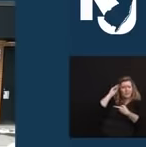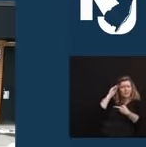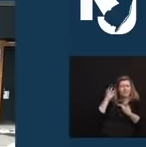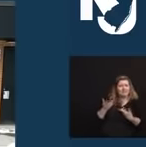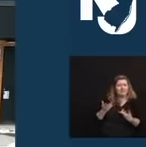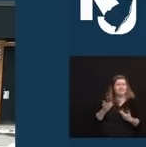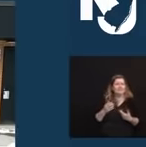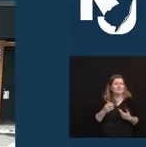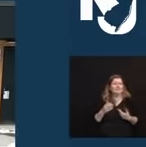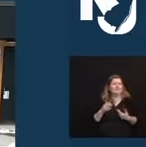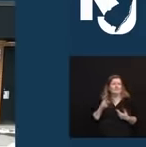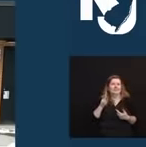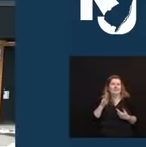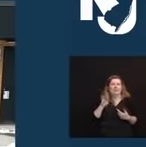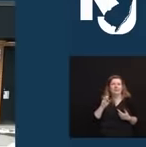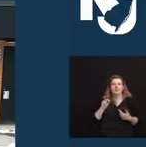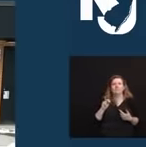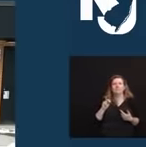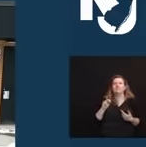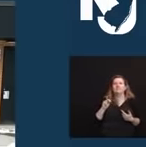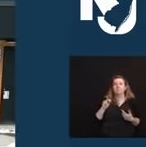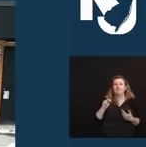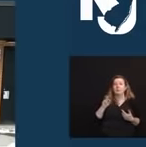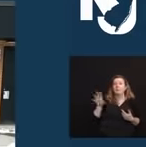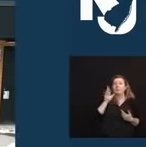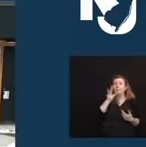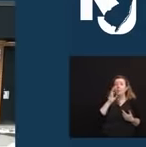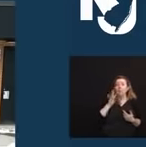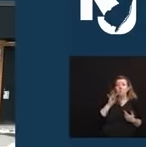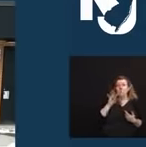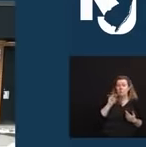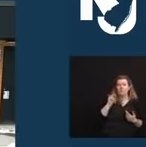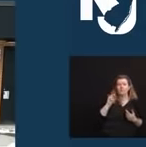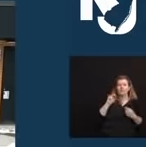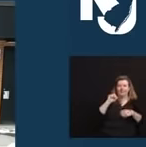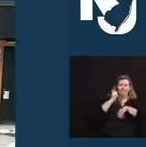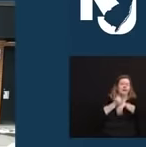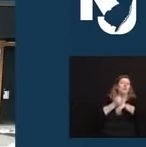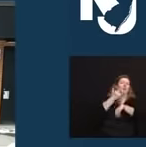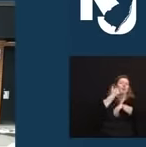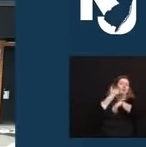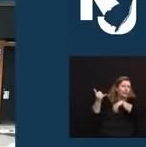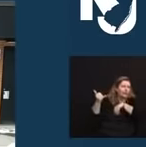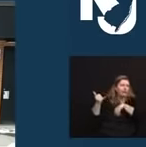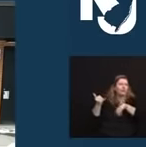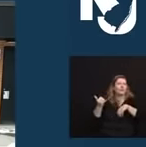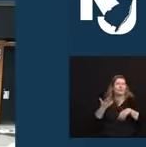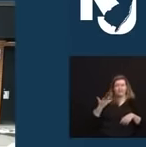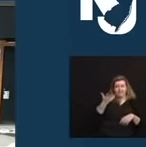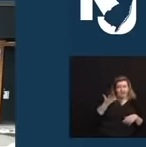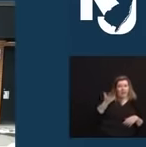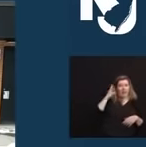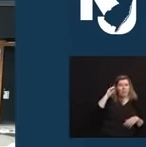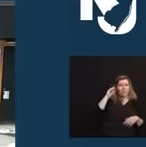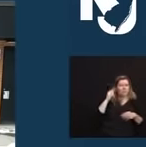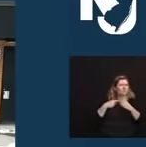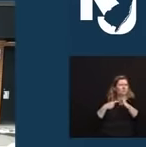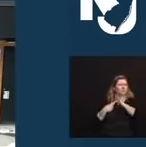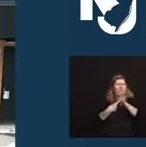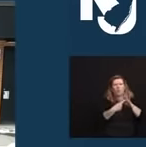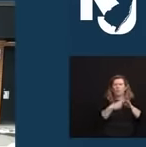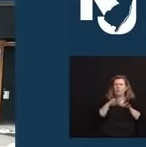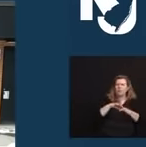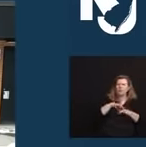Maureen, who was able to get us all on the phone this morning. Kieran, Tyler, Joey, Drew, and Ryan embody the spirit of our state